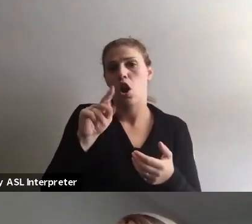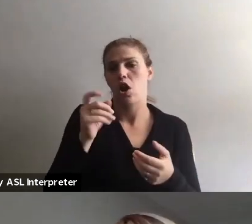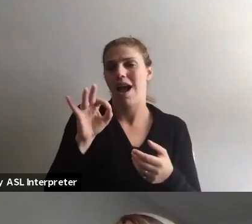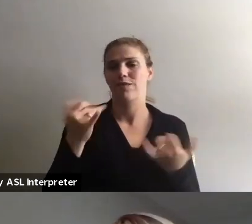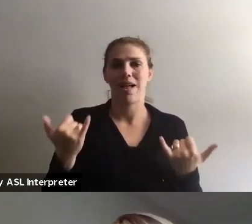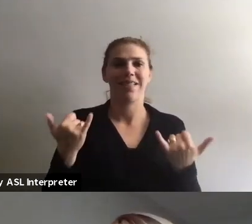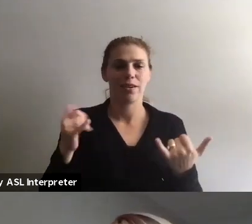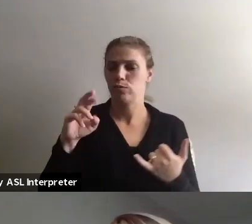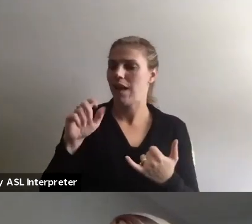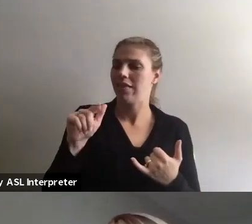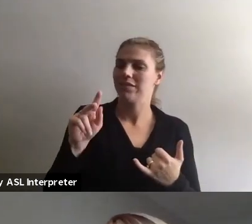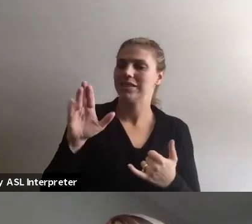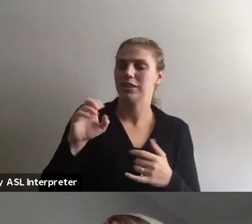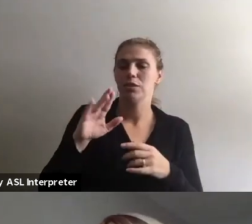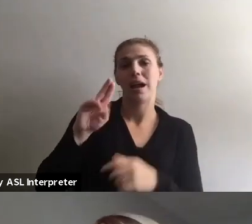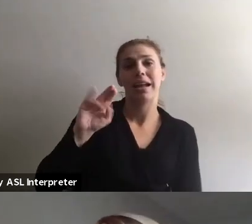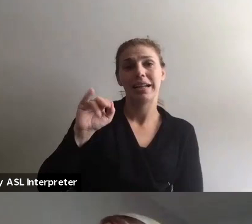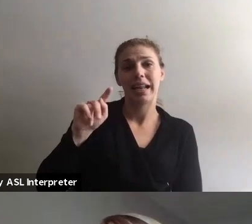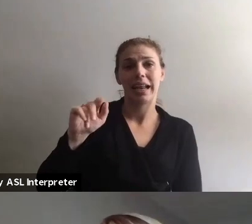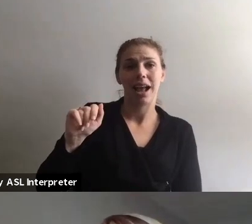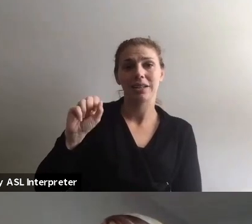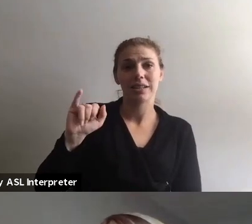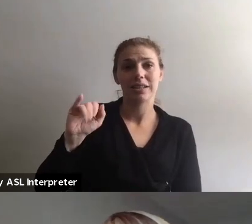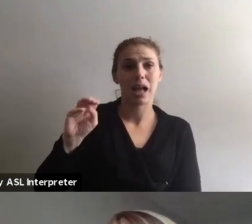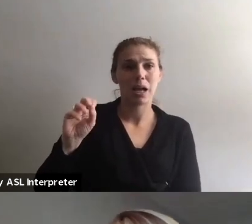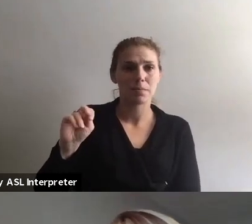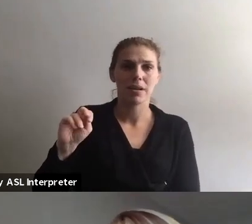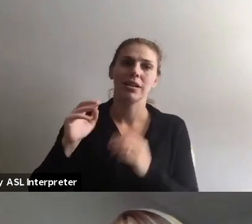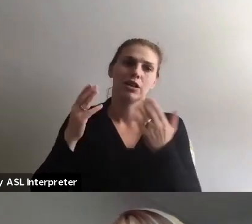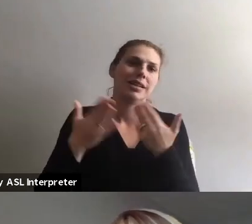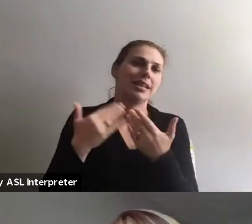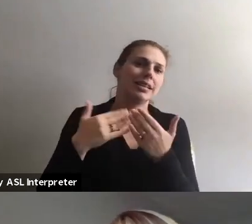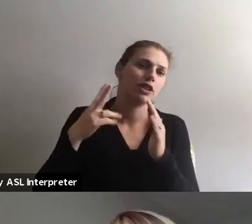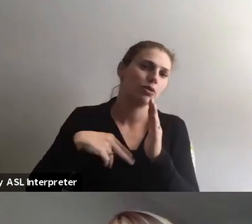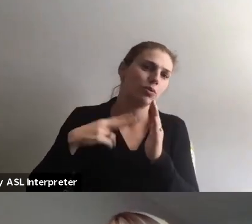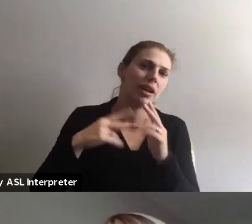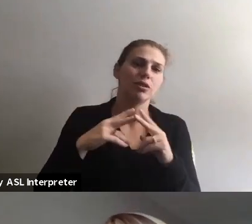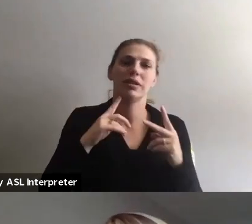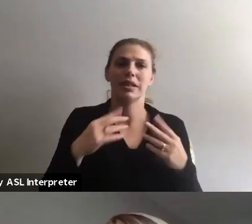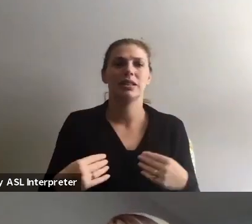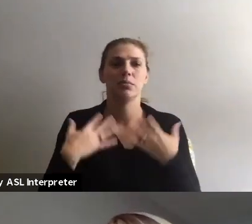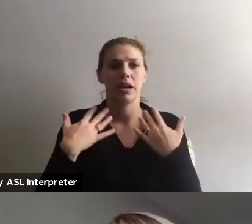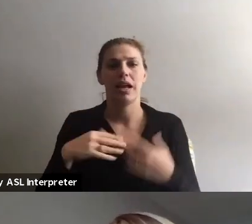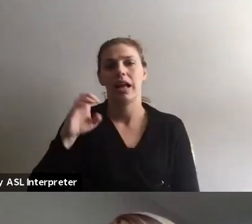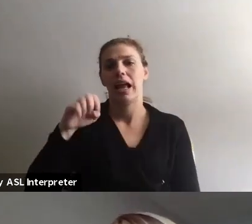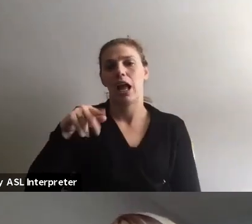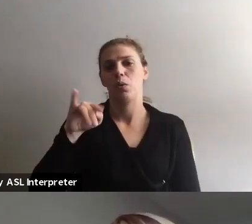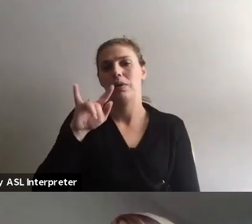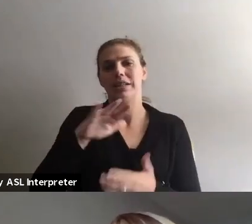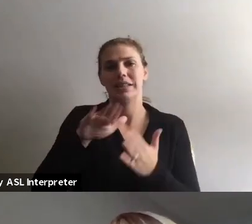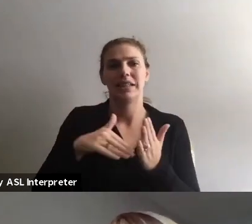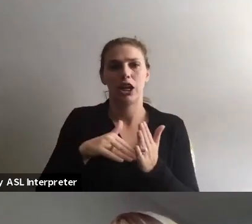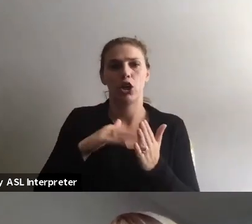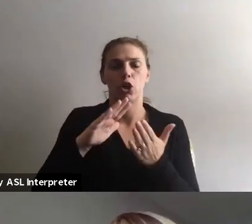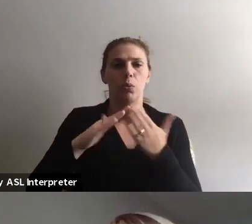by, uh, Nina Simon is absolutely fantastic. Very easy read, very inspiring. Equity-centered community design,